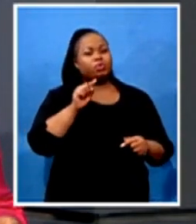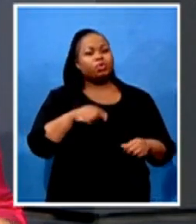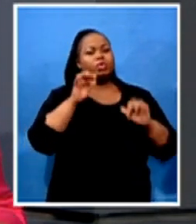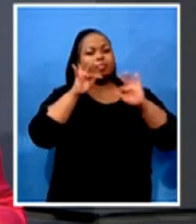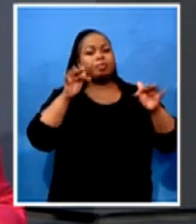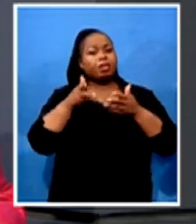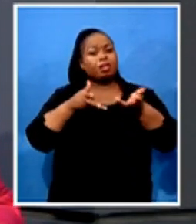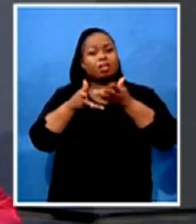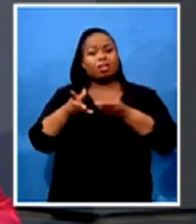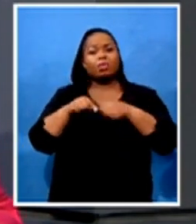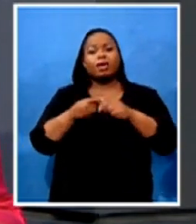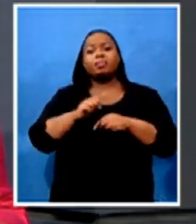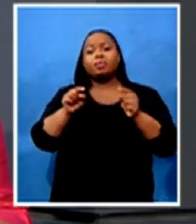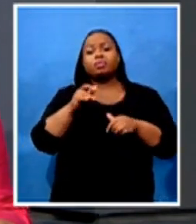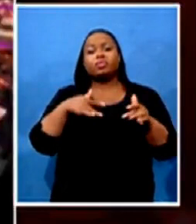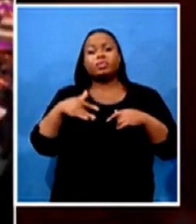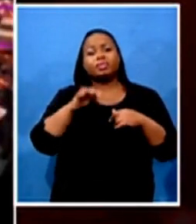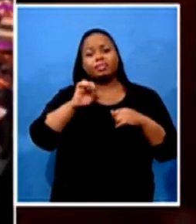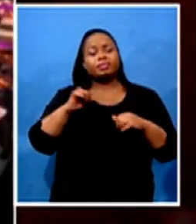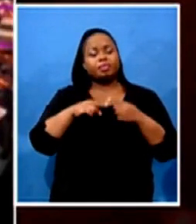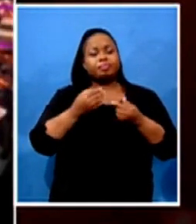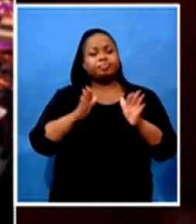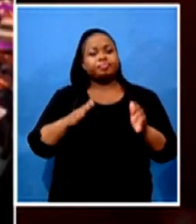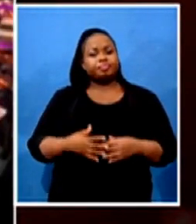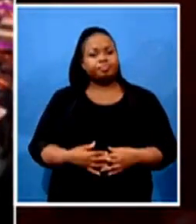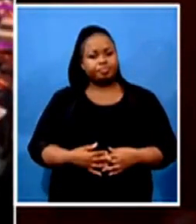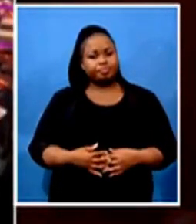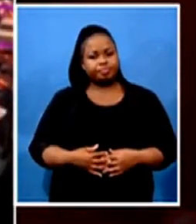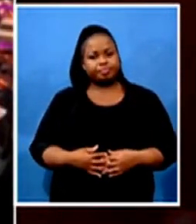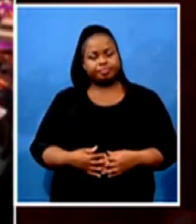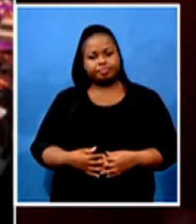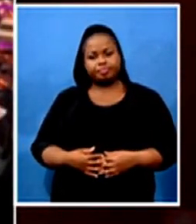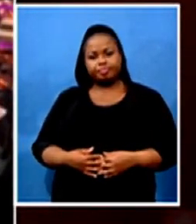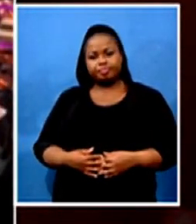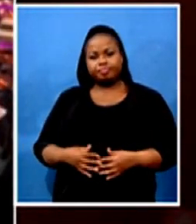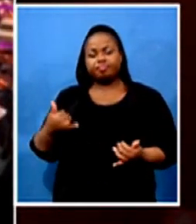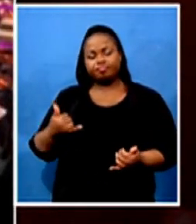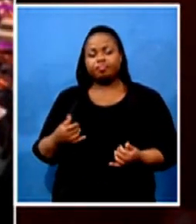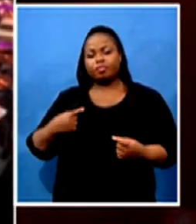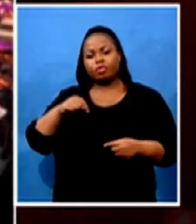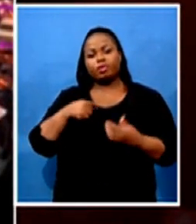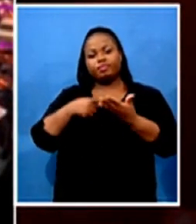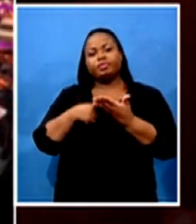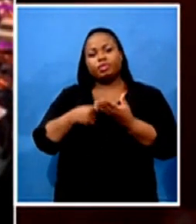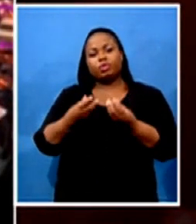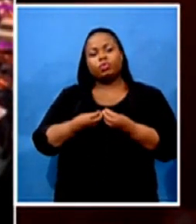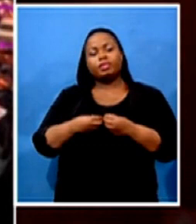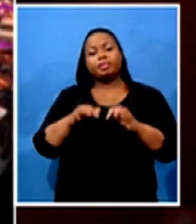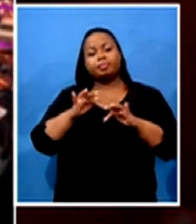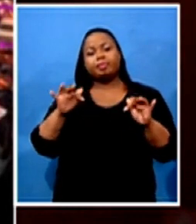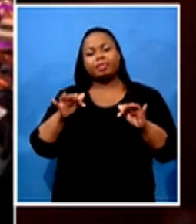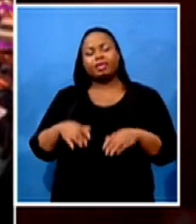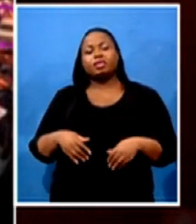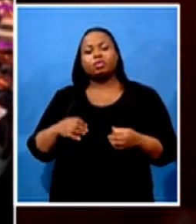regards to reopening? We've had several discussions with the public. We've certainly run some consumer groups and we've done some consumer